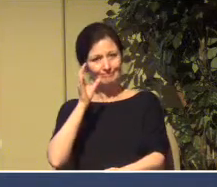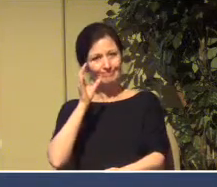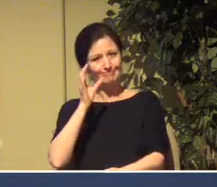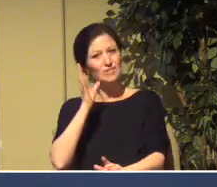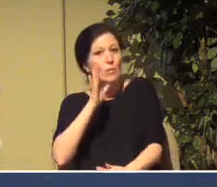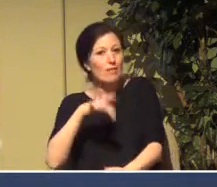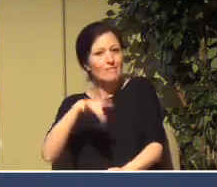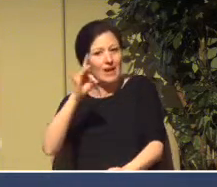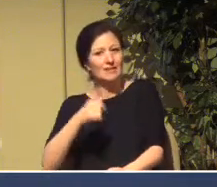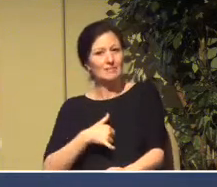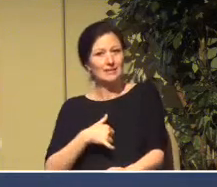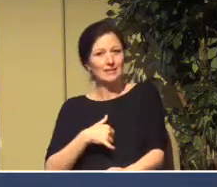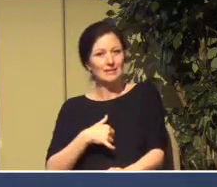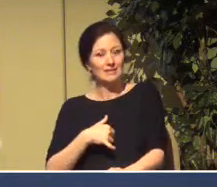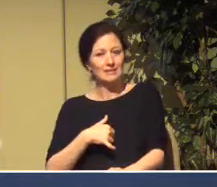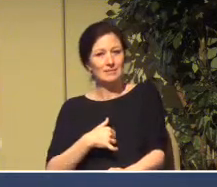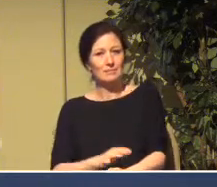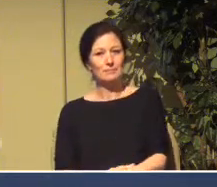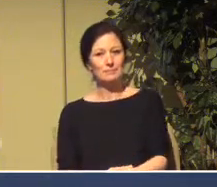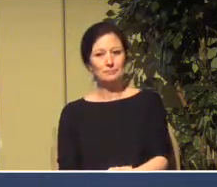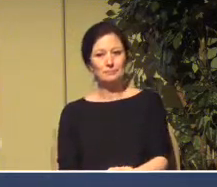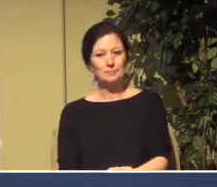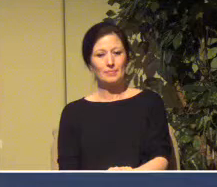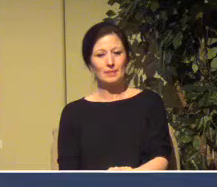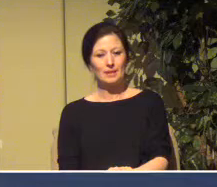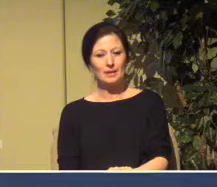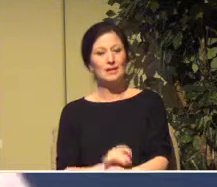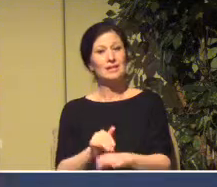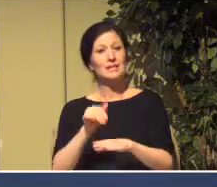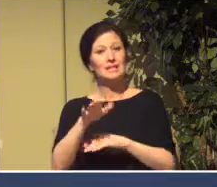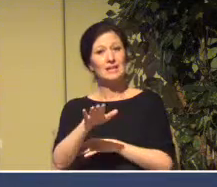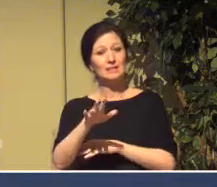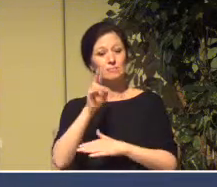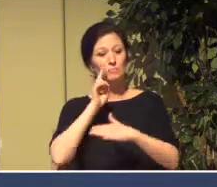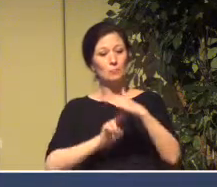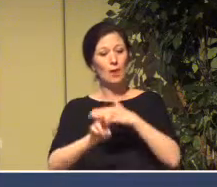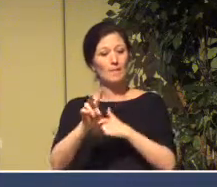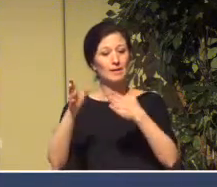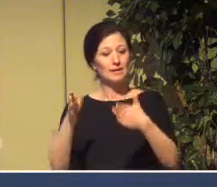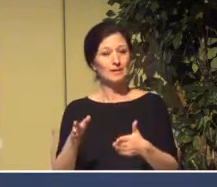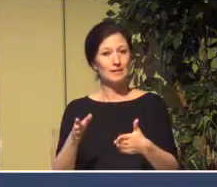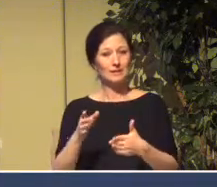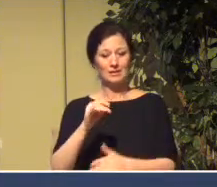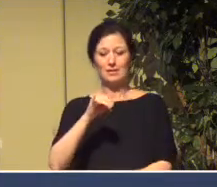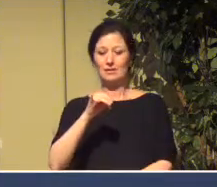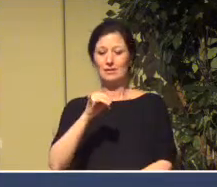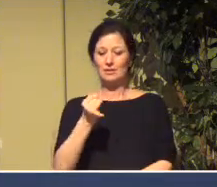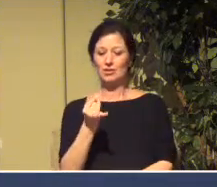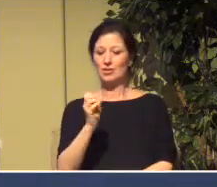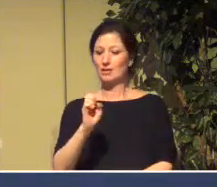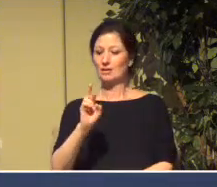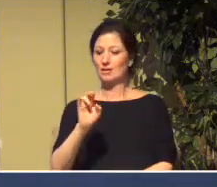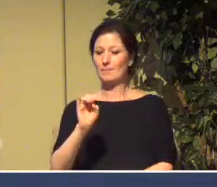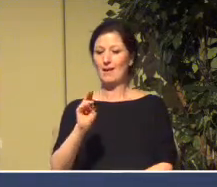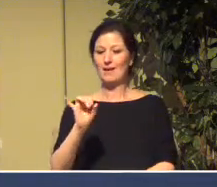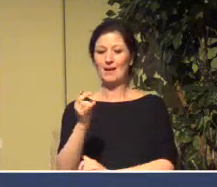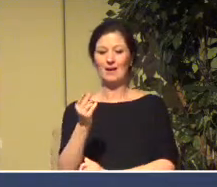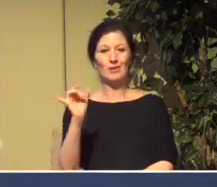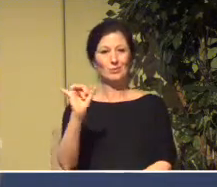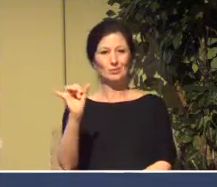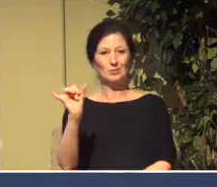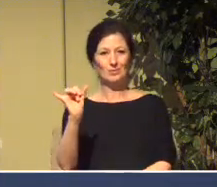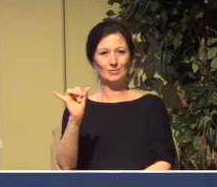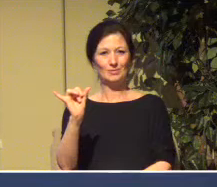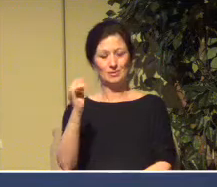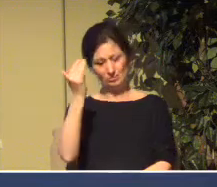this word by his prophet Jeremiah as well, so that they know what his plan is for them here and to